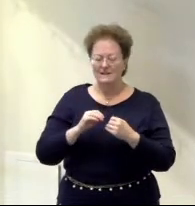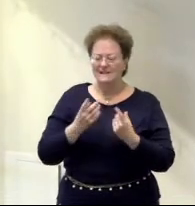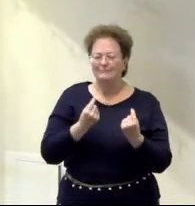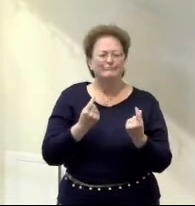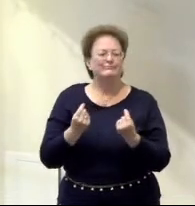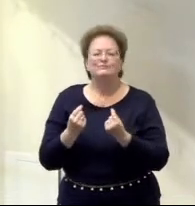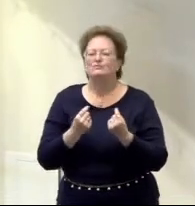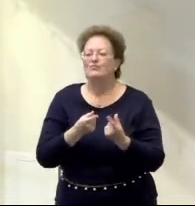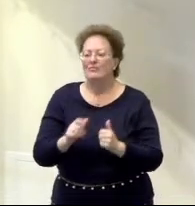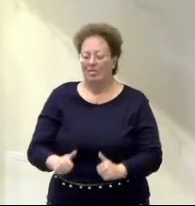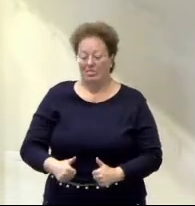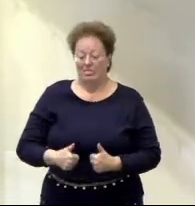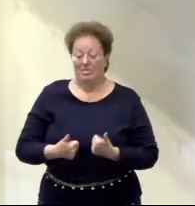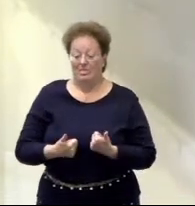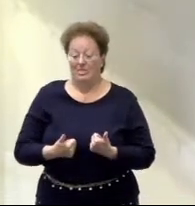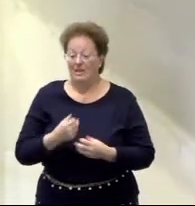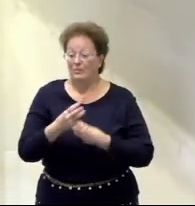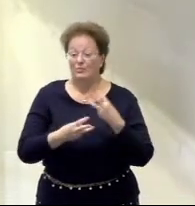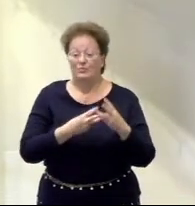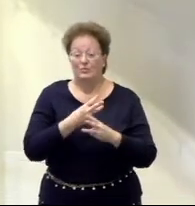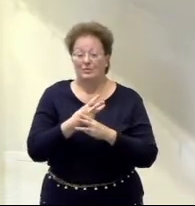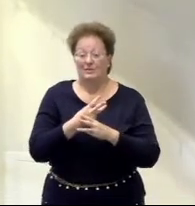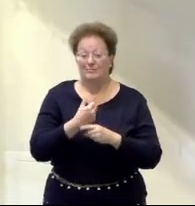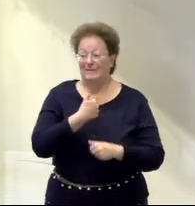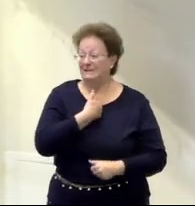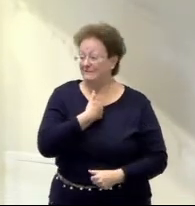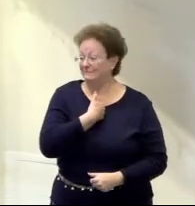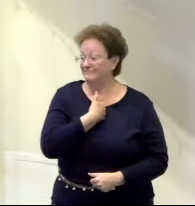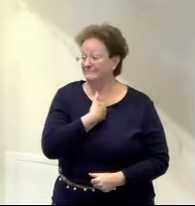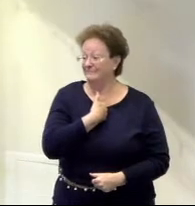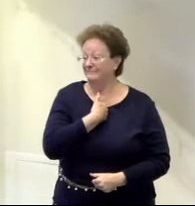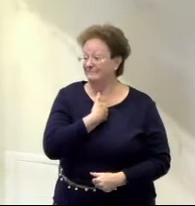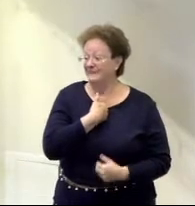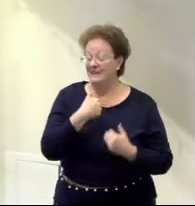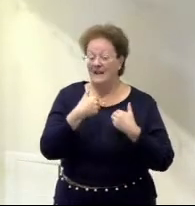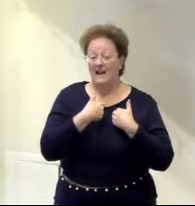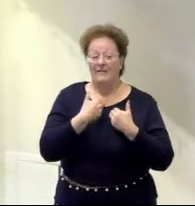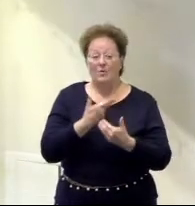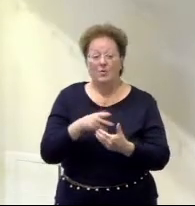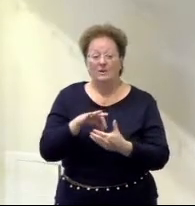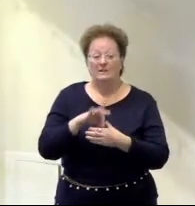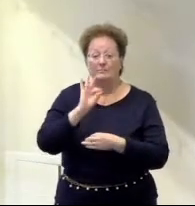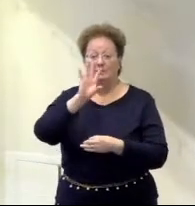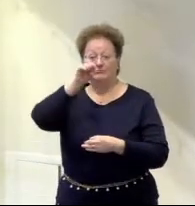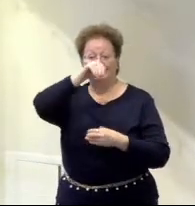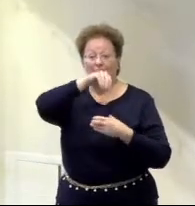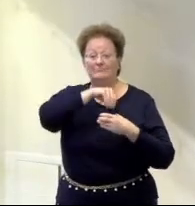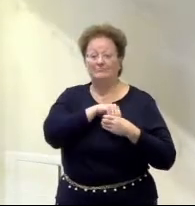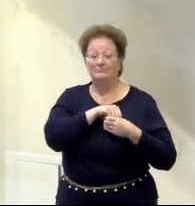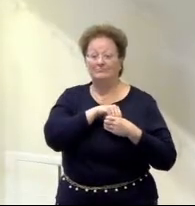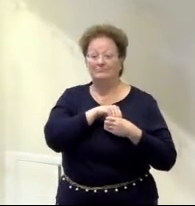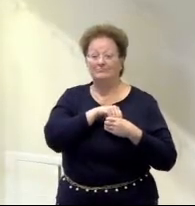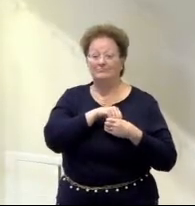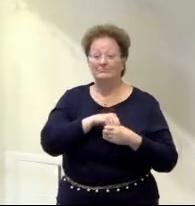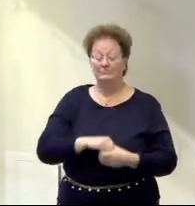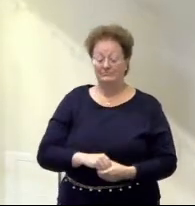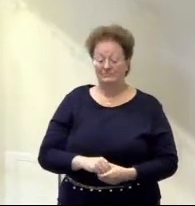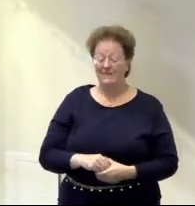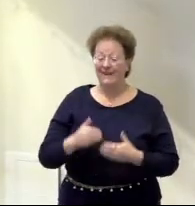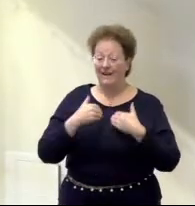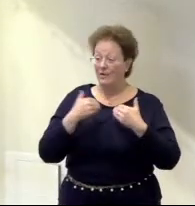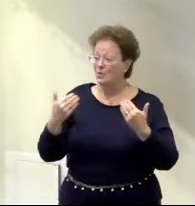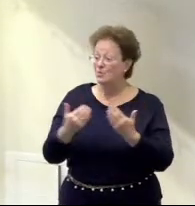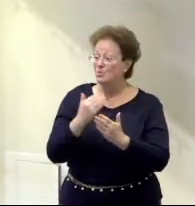sin-broken world with your own resources. You have the Holy Spirit dwelling in you. It means you're living a new life in Christ.